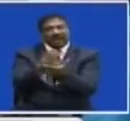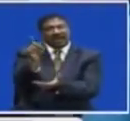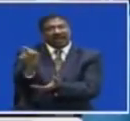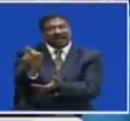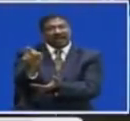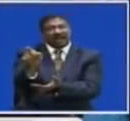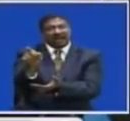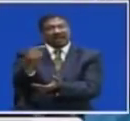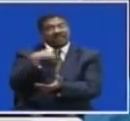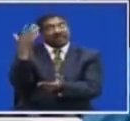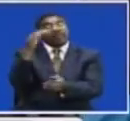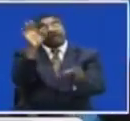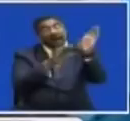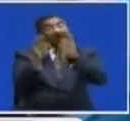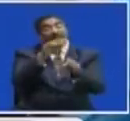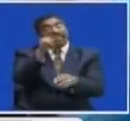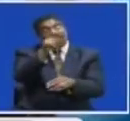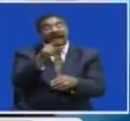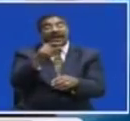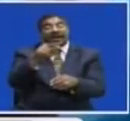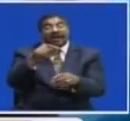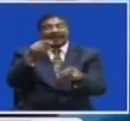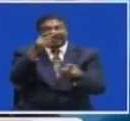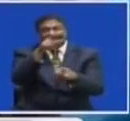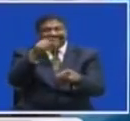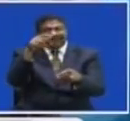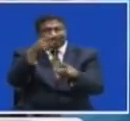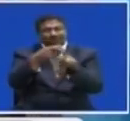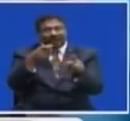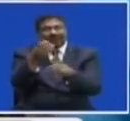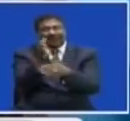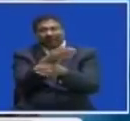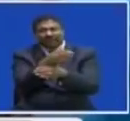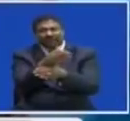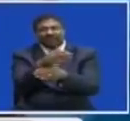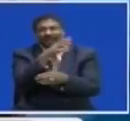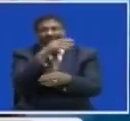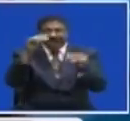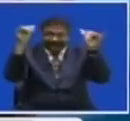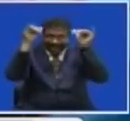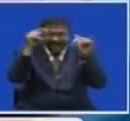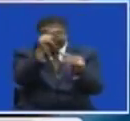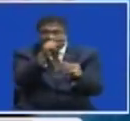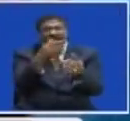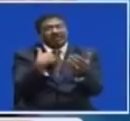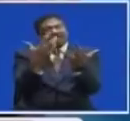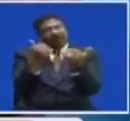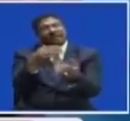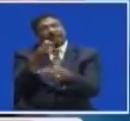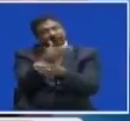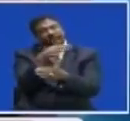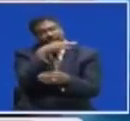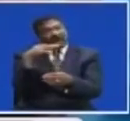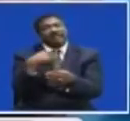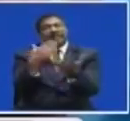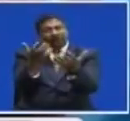secretary For livestock and fisheries Mr. Samunenge To say I want fish farms Fish parks in Chilanga We already